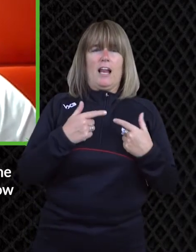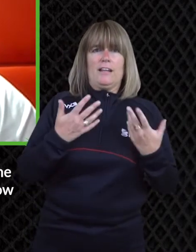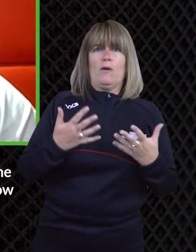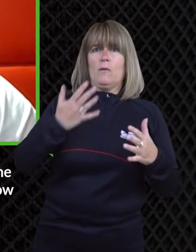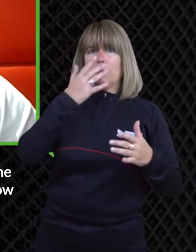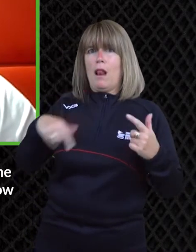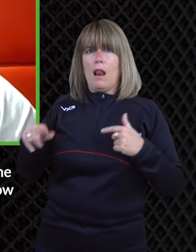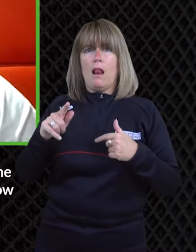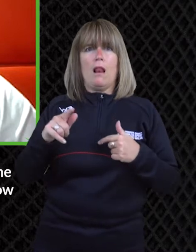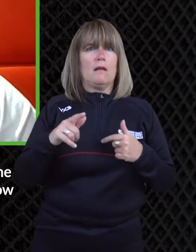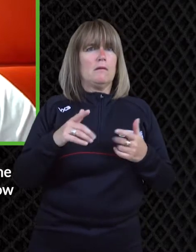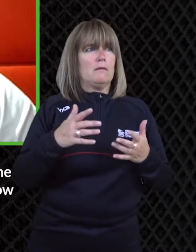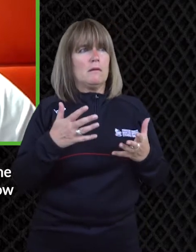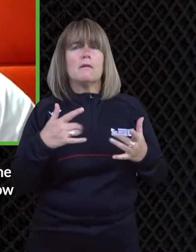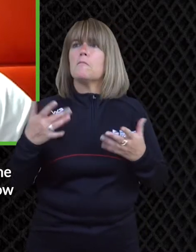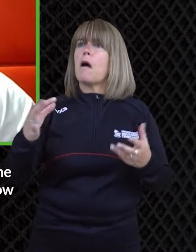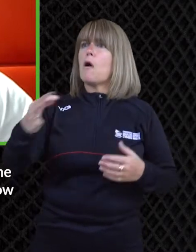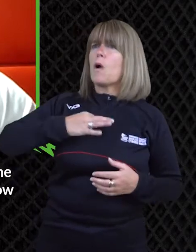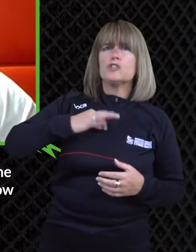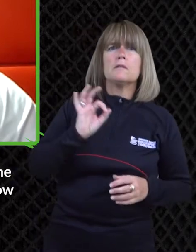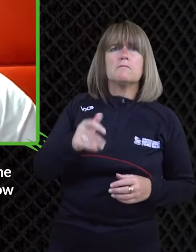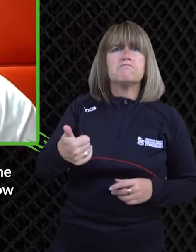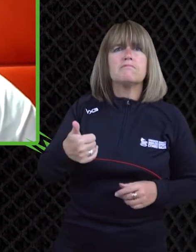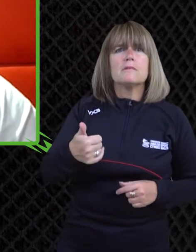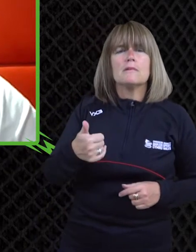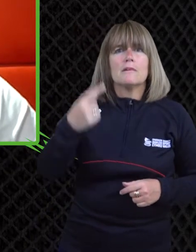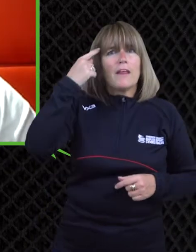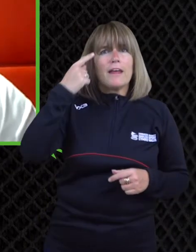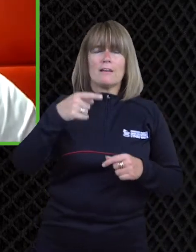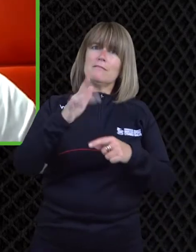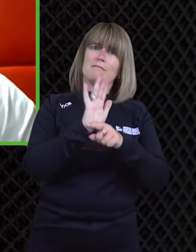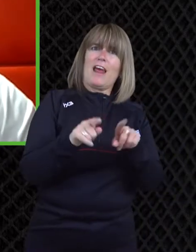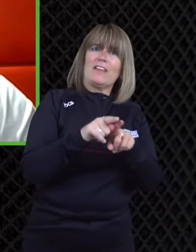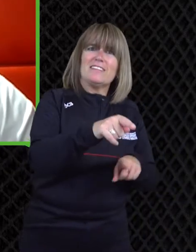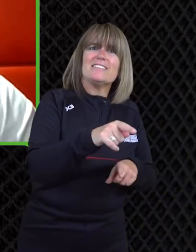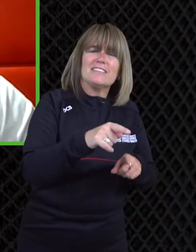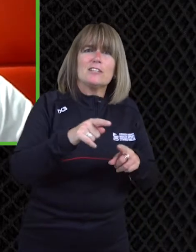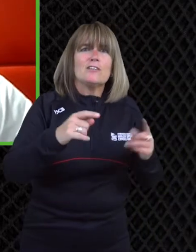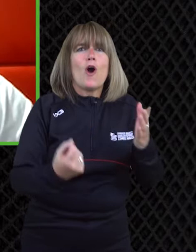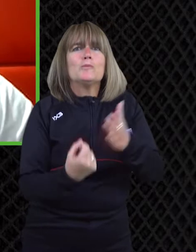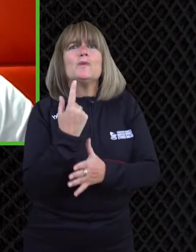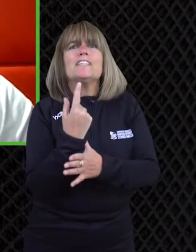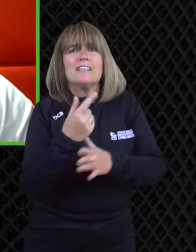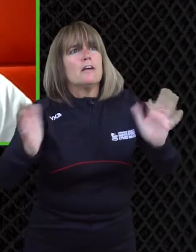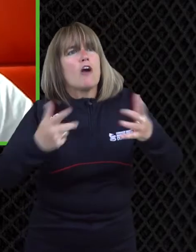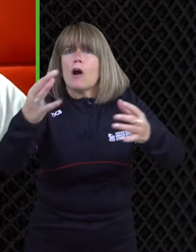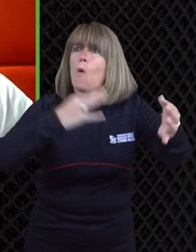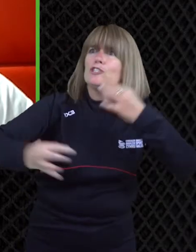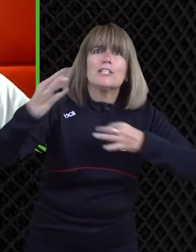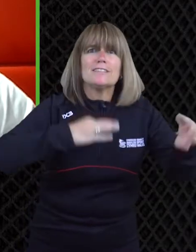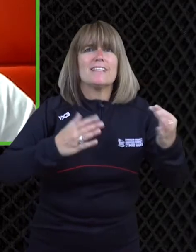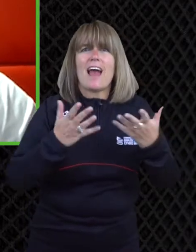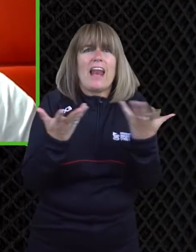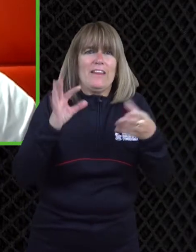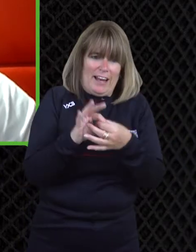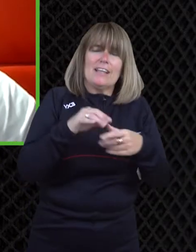i feel like now people would be okay to ask the question um and i think shows like that have created that opportunity to do that and